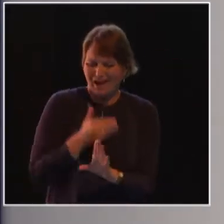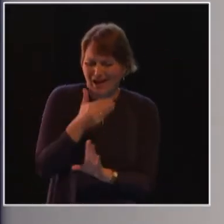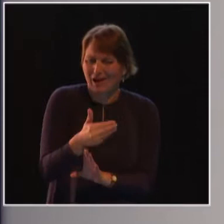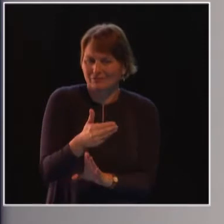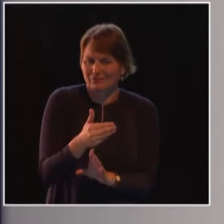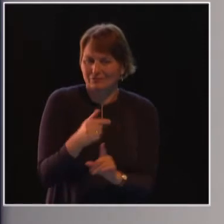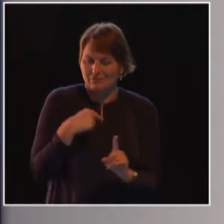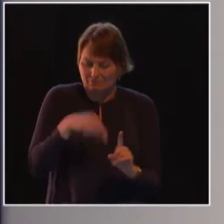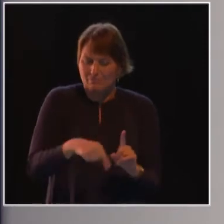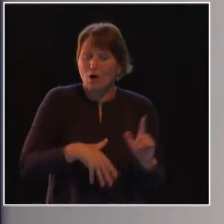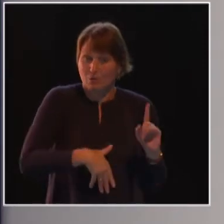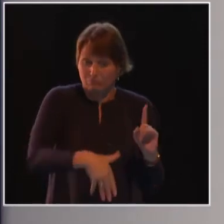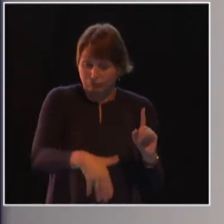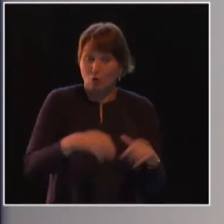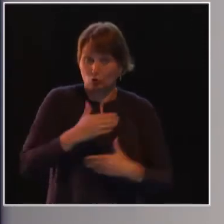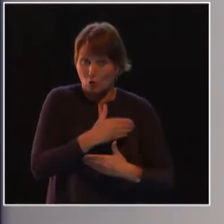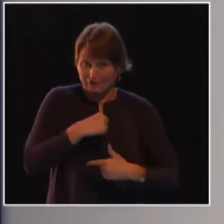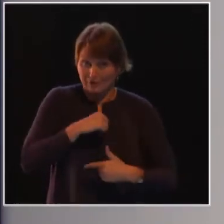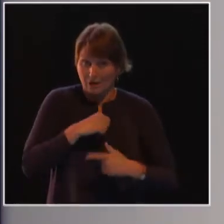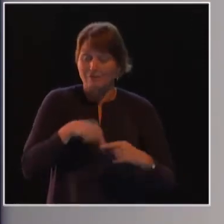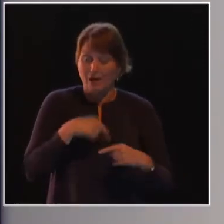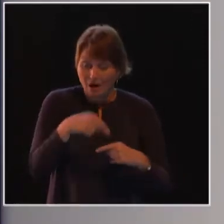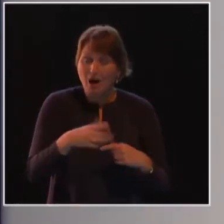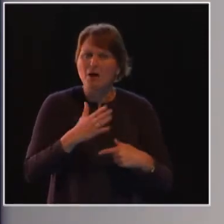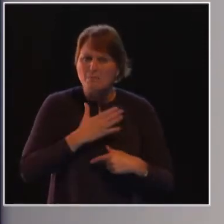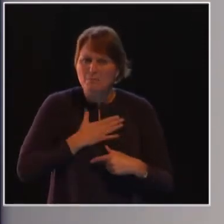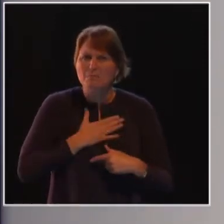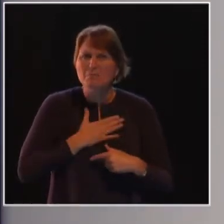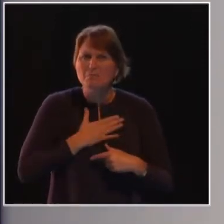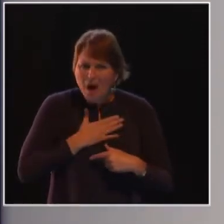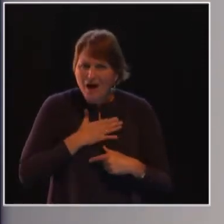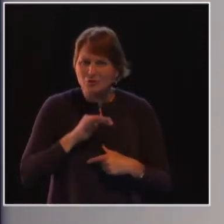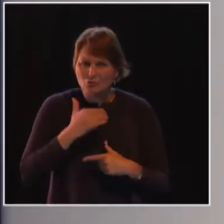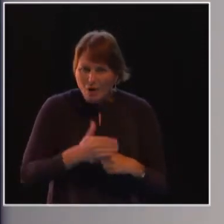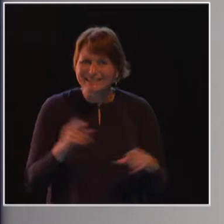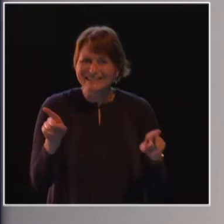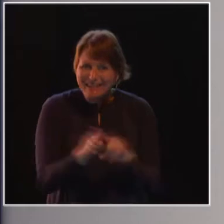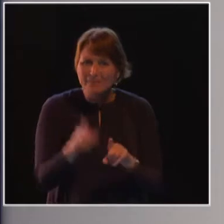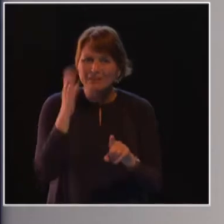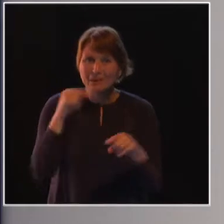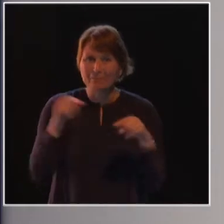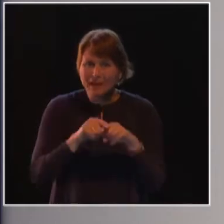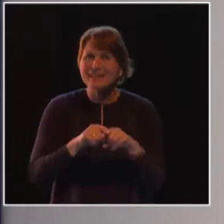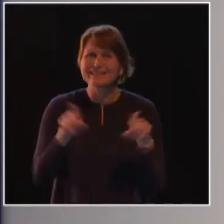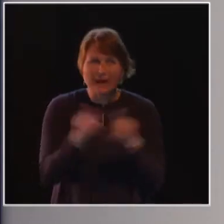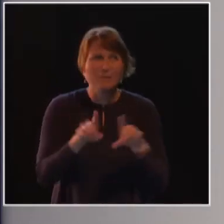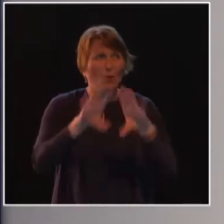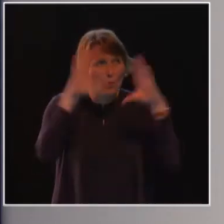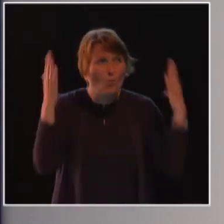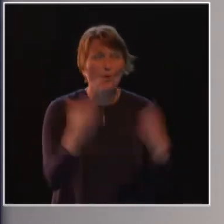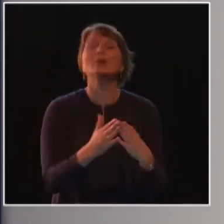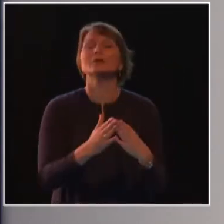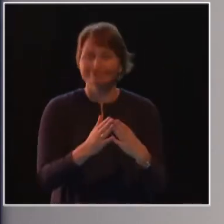I knew that I couldn't live in a world where my daughter would go through the same things that I went through. For years, I started advocating